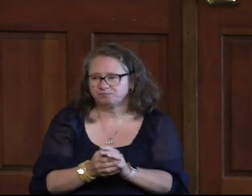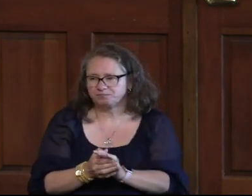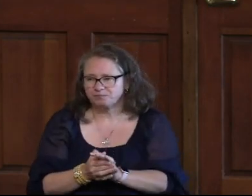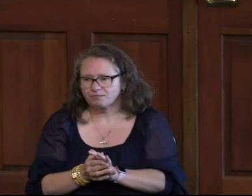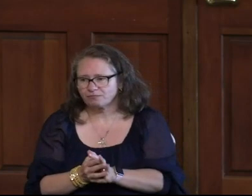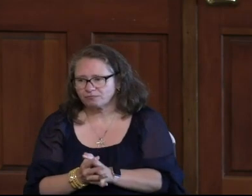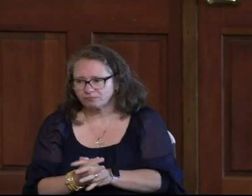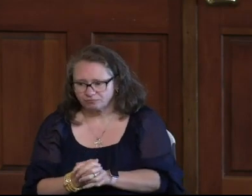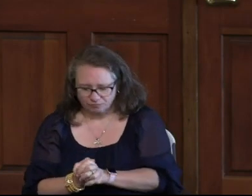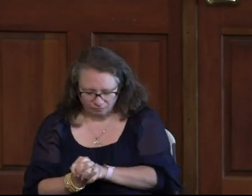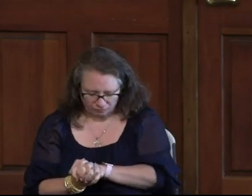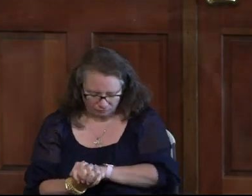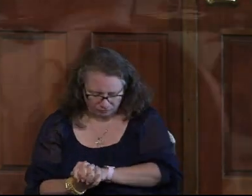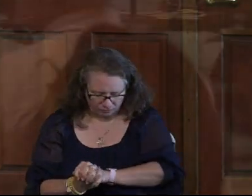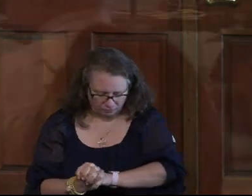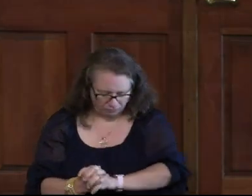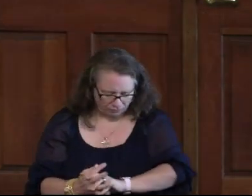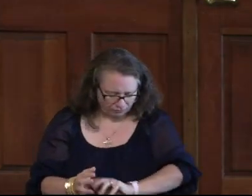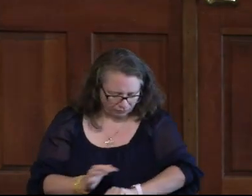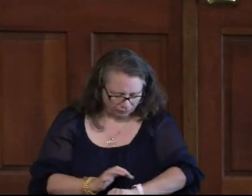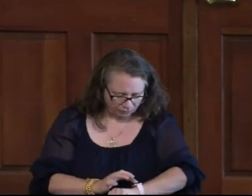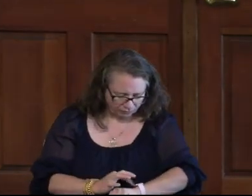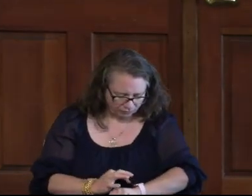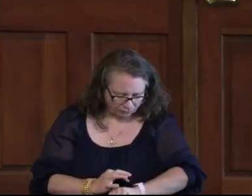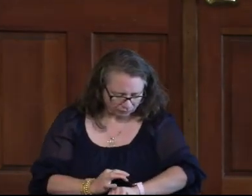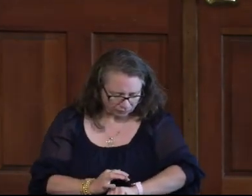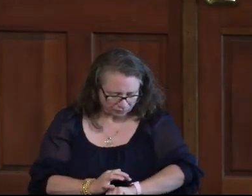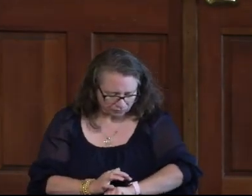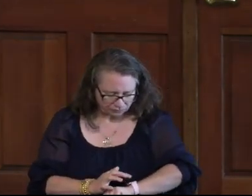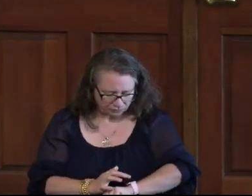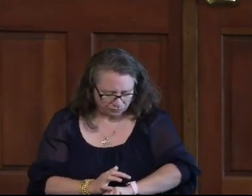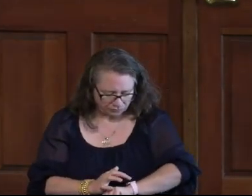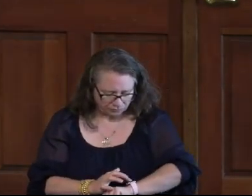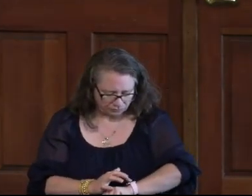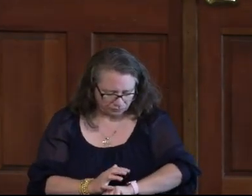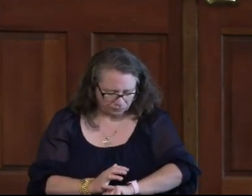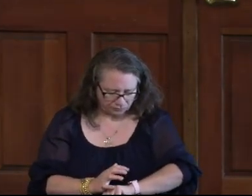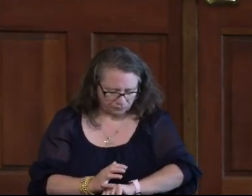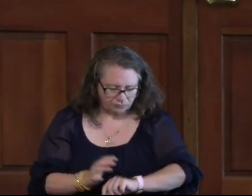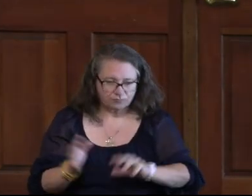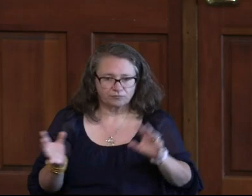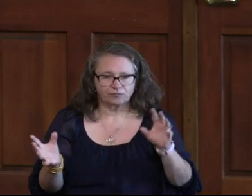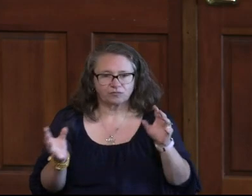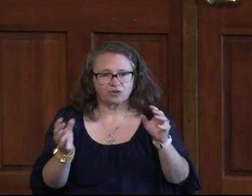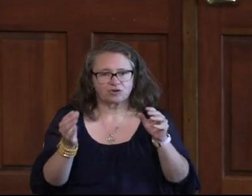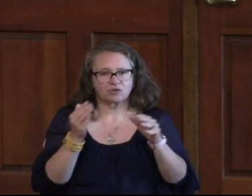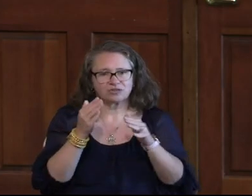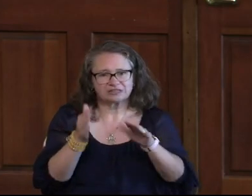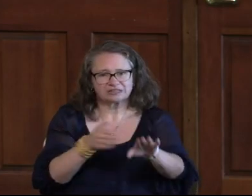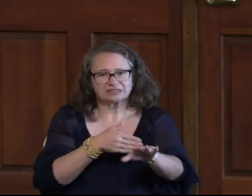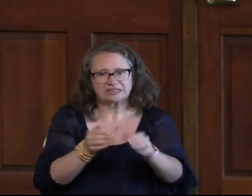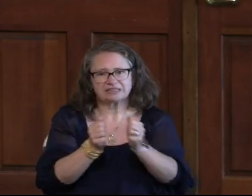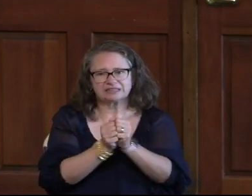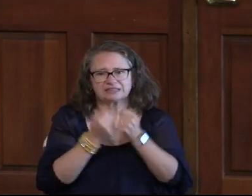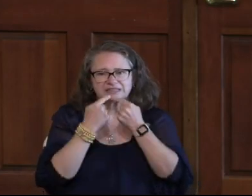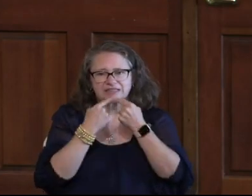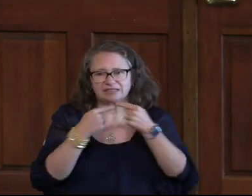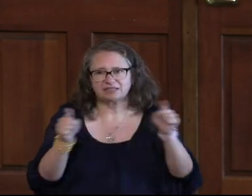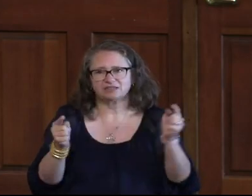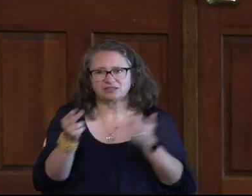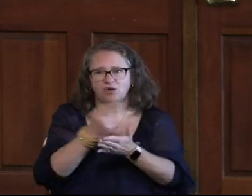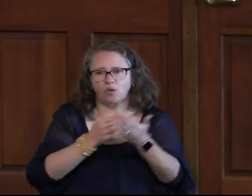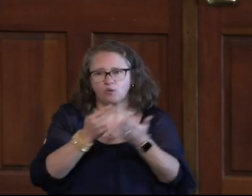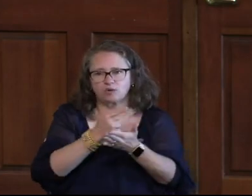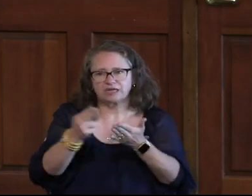Amen. Well, we're going to sing out together. We're going to bookend our singing with this song today. And let's sing out this great hymn.